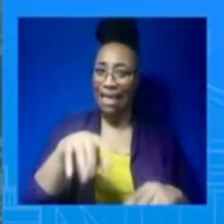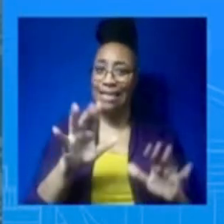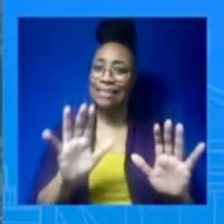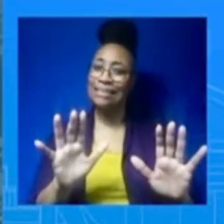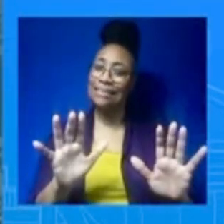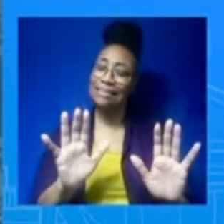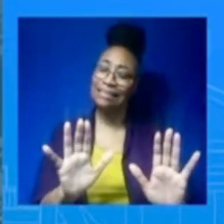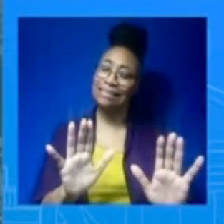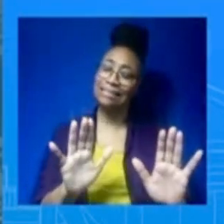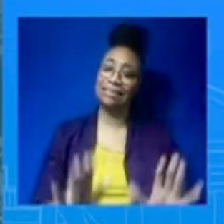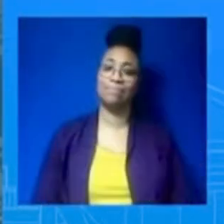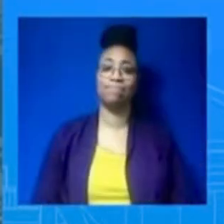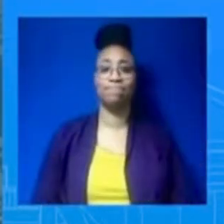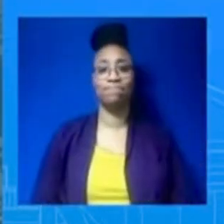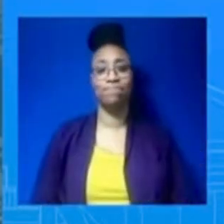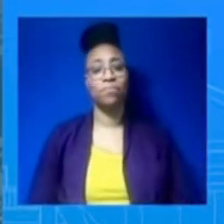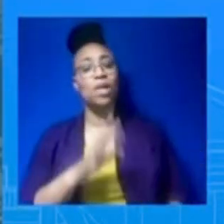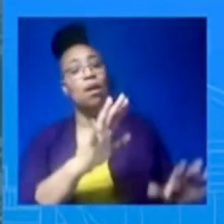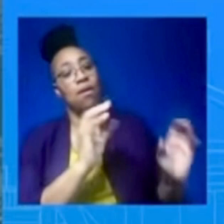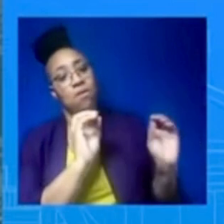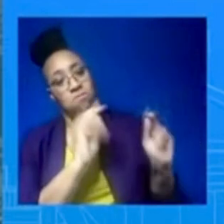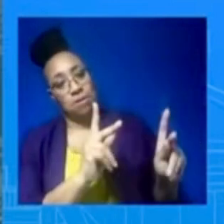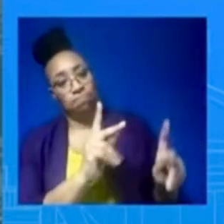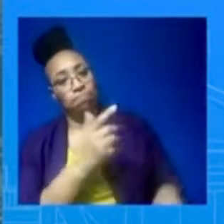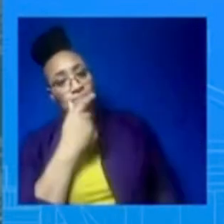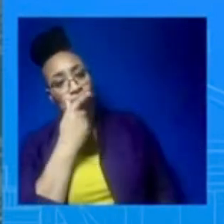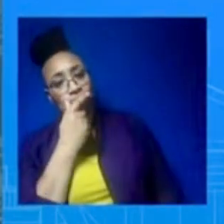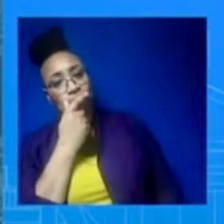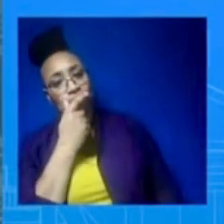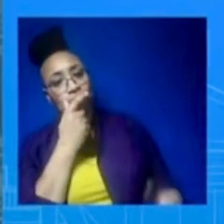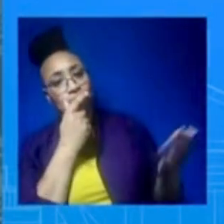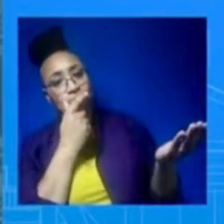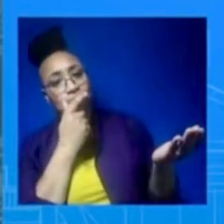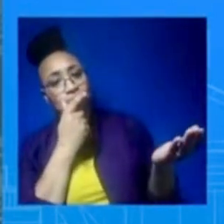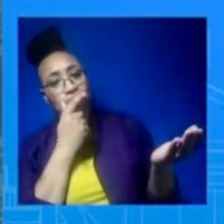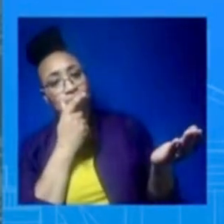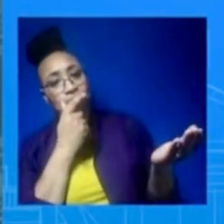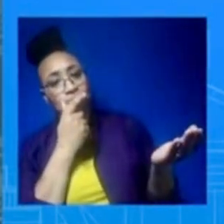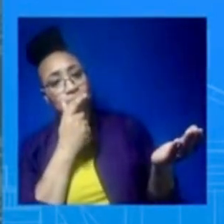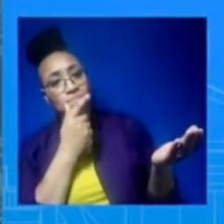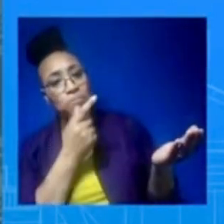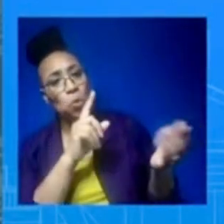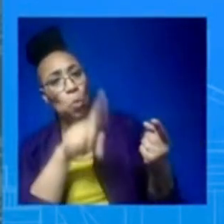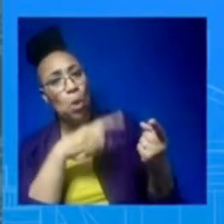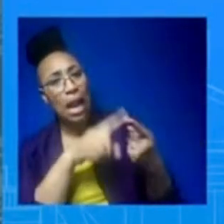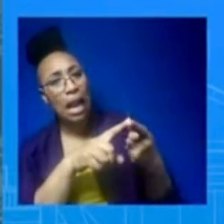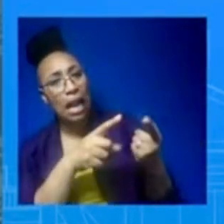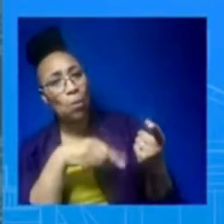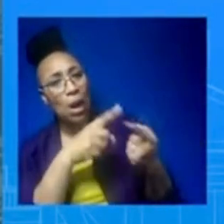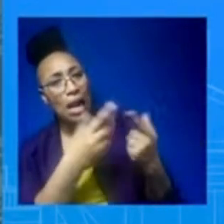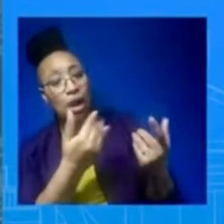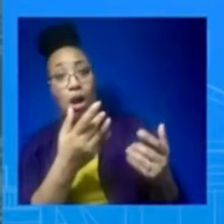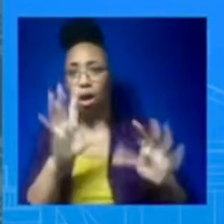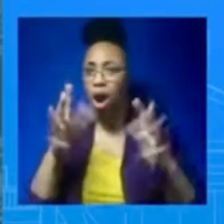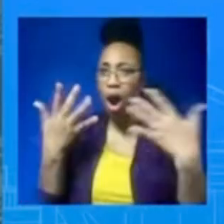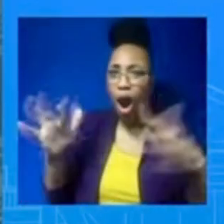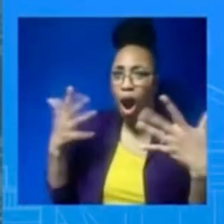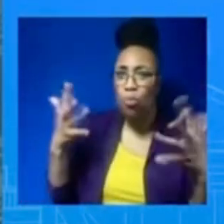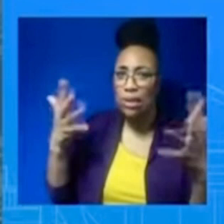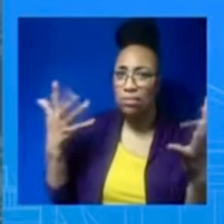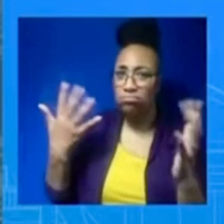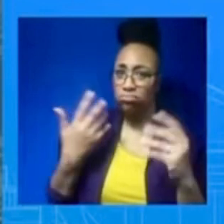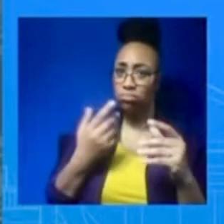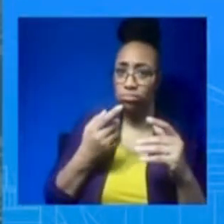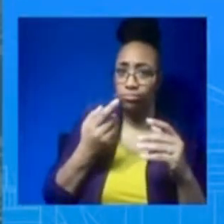as we're looking at the skies. Again, there's no active tracks right now. So I think it'll just be, we'll commit,